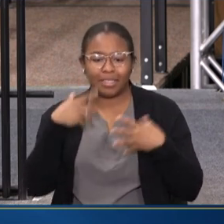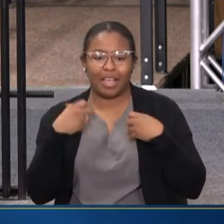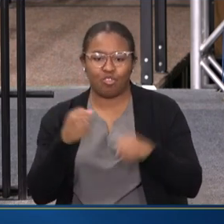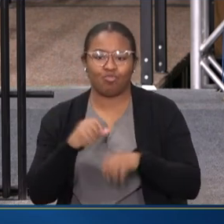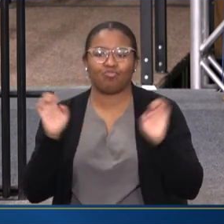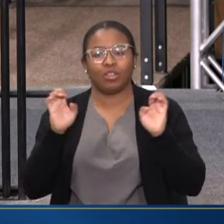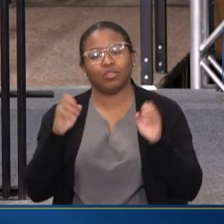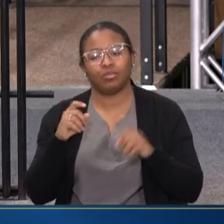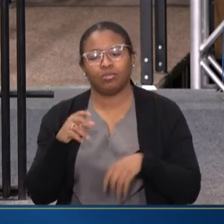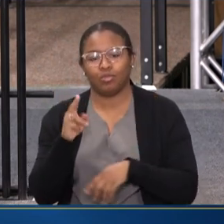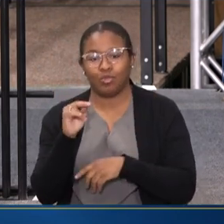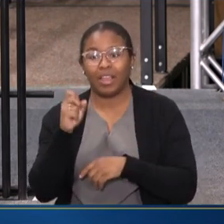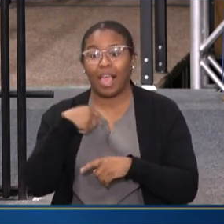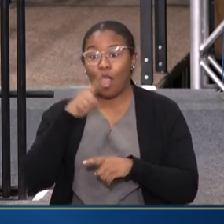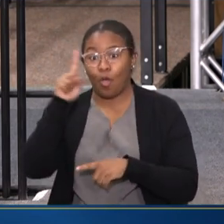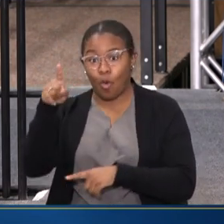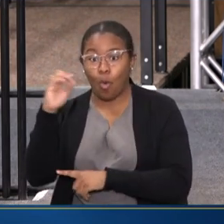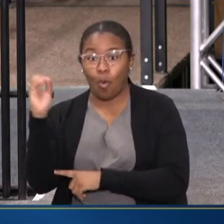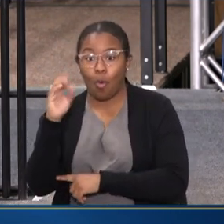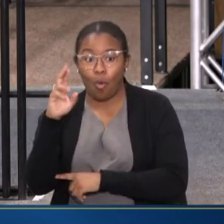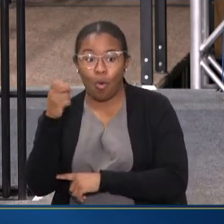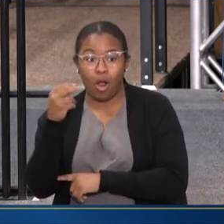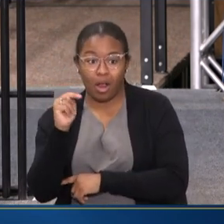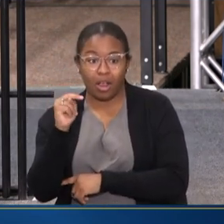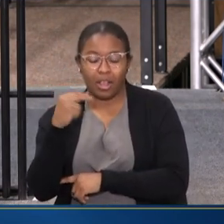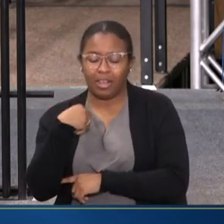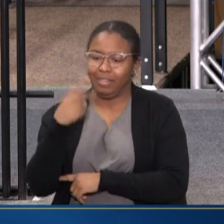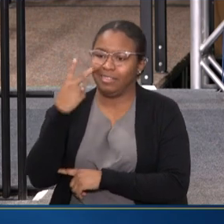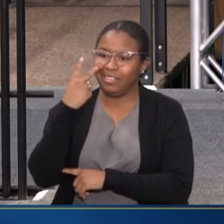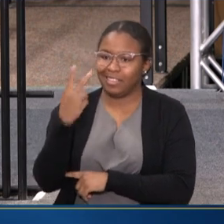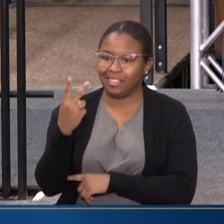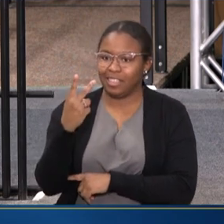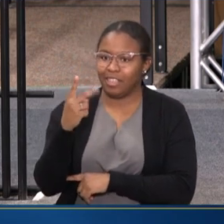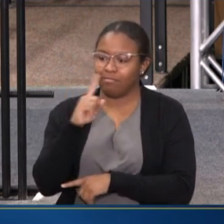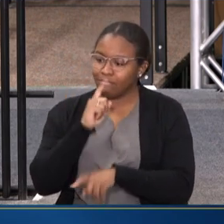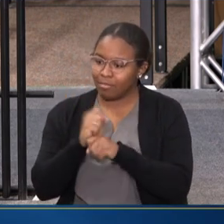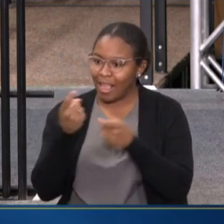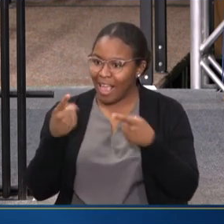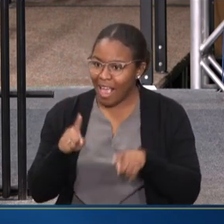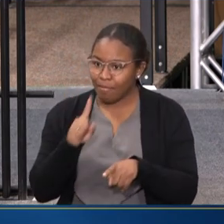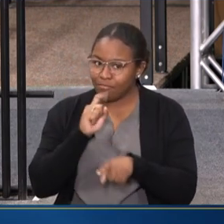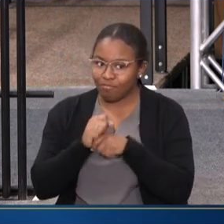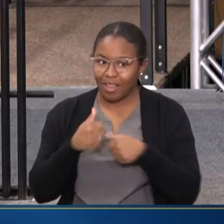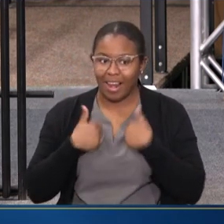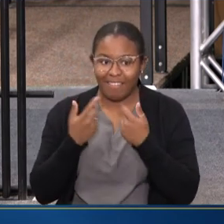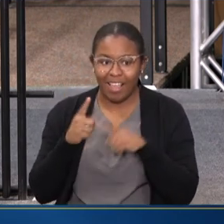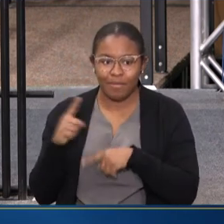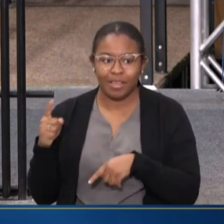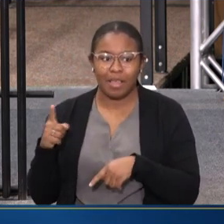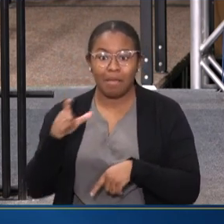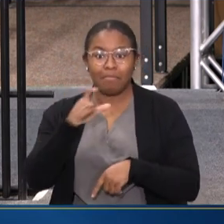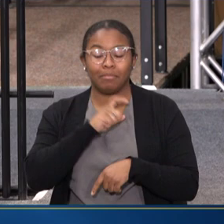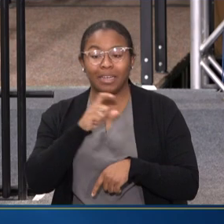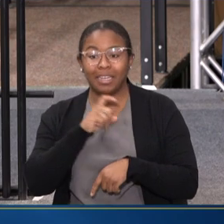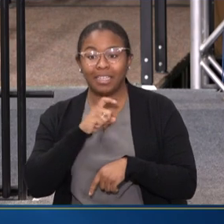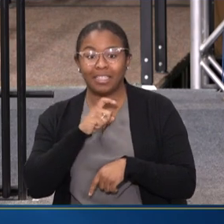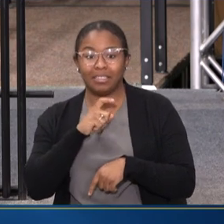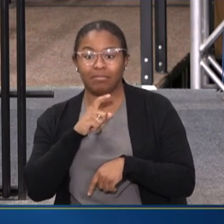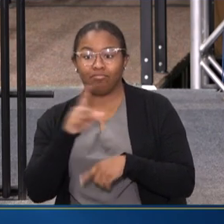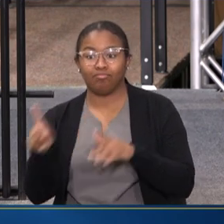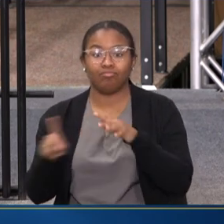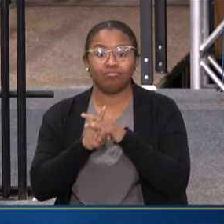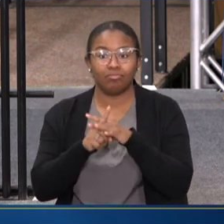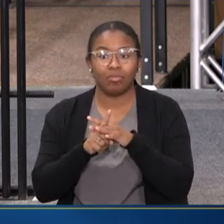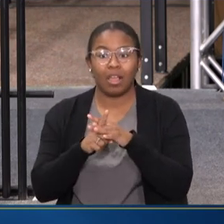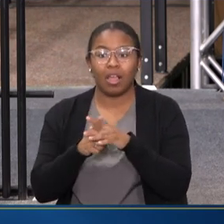GO TO OREGON AND SEE THAT HAPPENING ON THE GROUND WHERE THE POLICE ARE WORKING